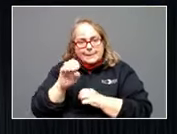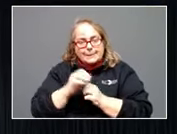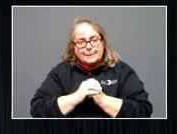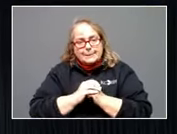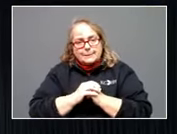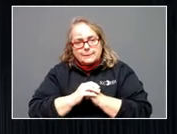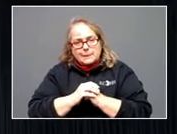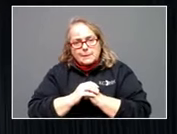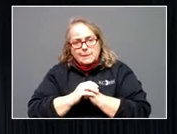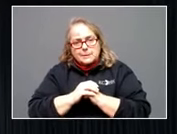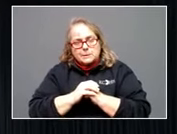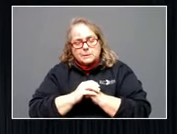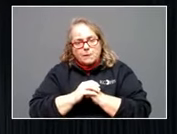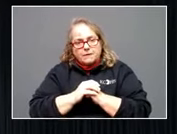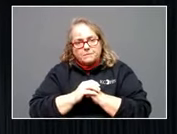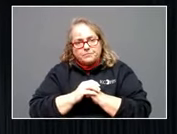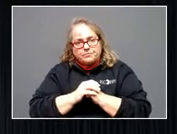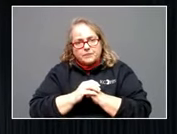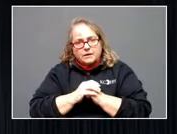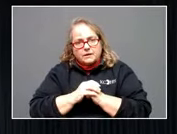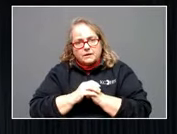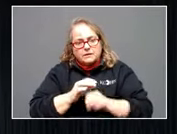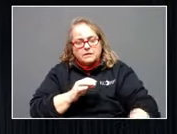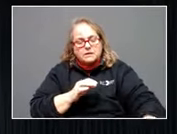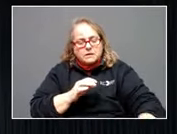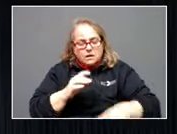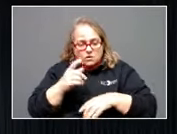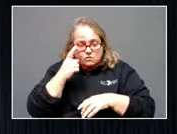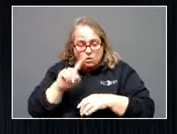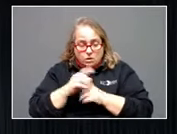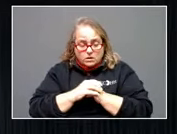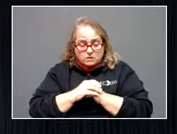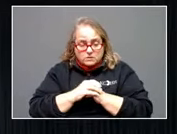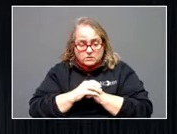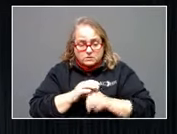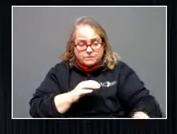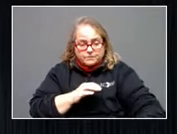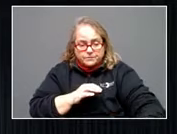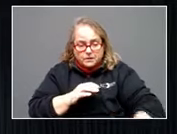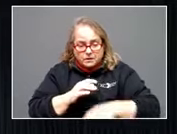one question. About at-home tests, there are reports that people are probably finding that. Mm-hmm.